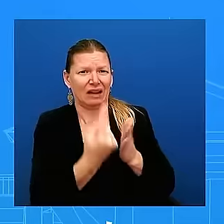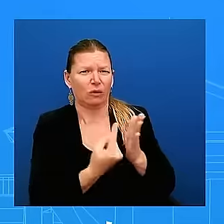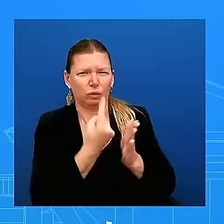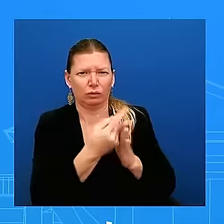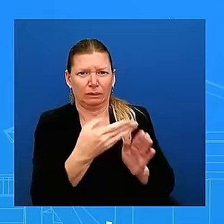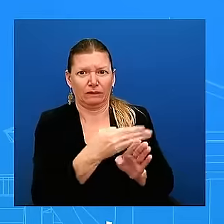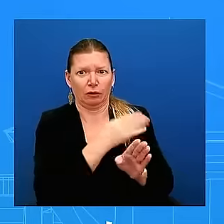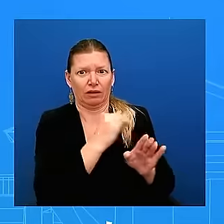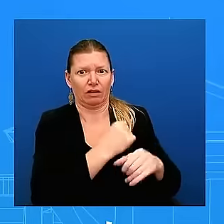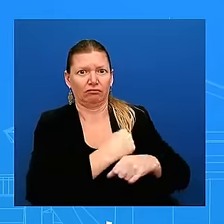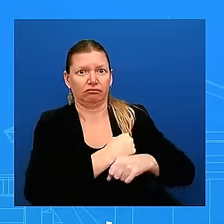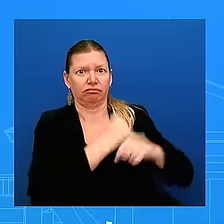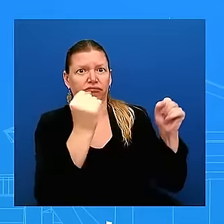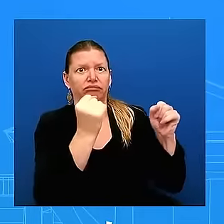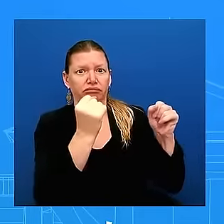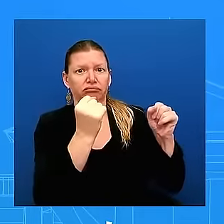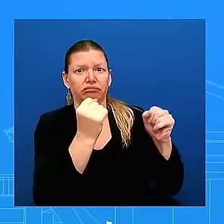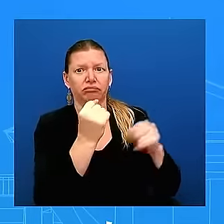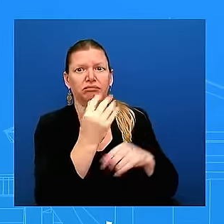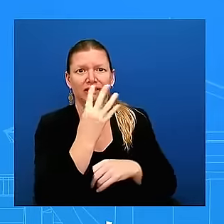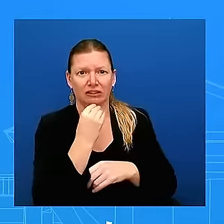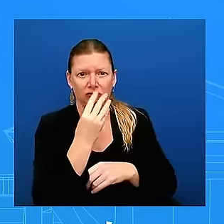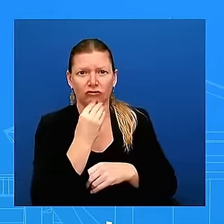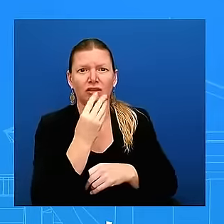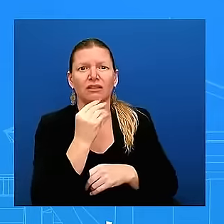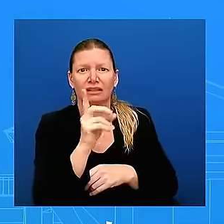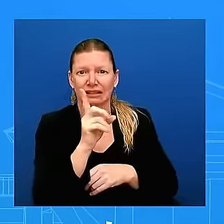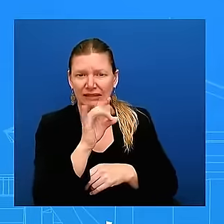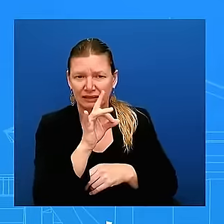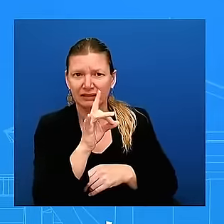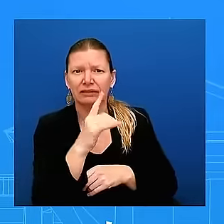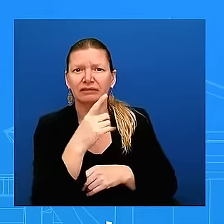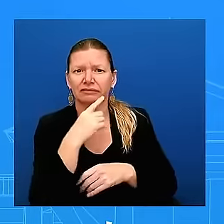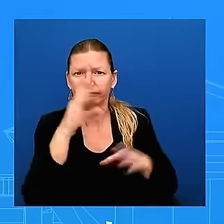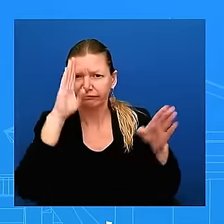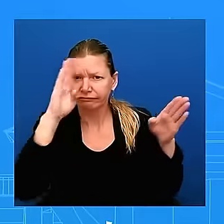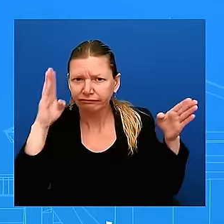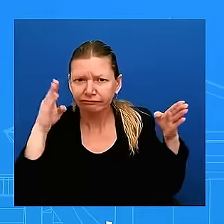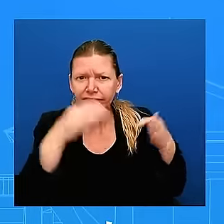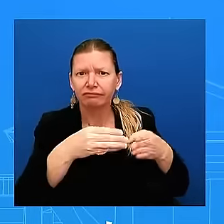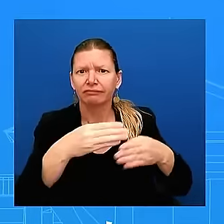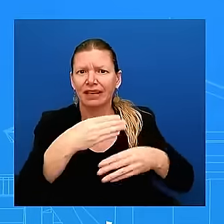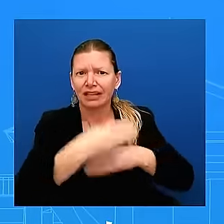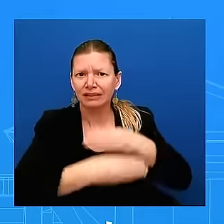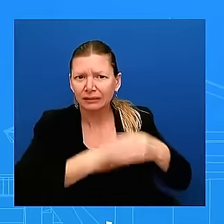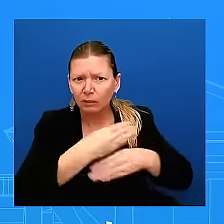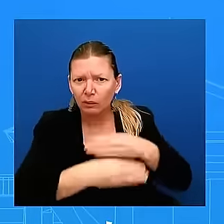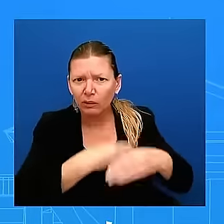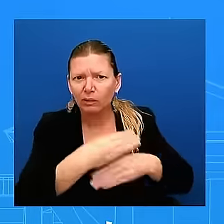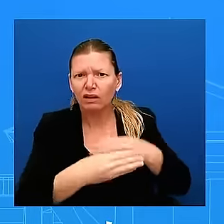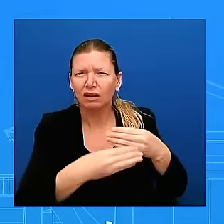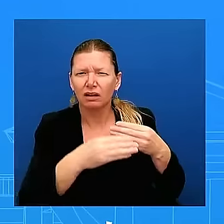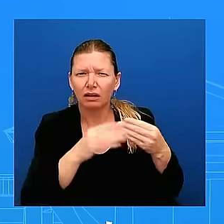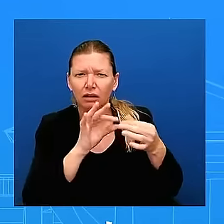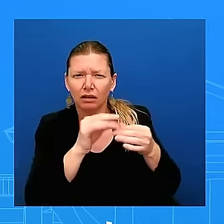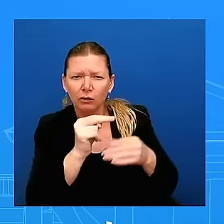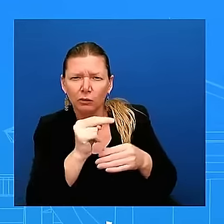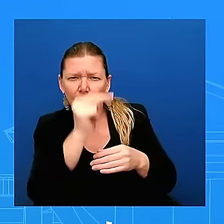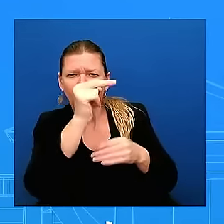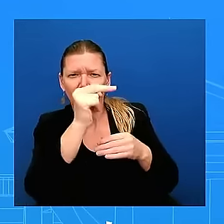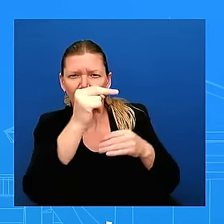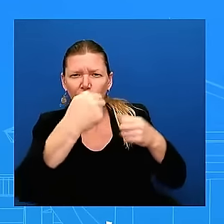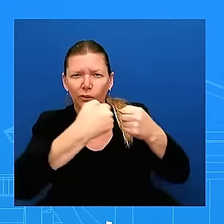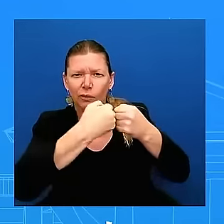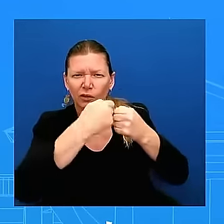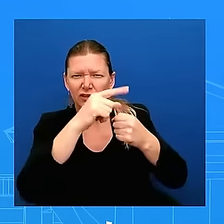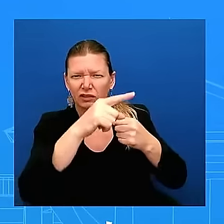to focus on hezbollah along the northern border with uh with lebanon do you have any indications that um this incident may have been a kind of